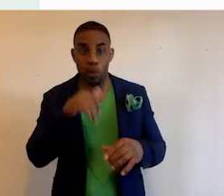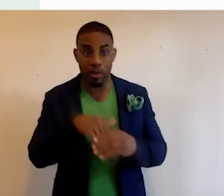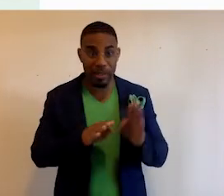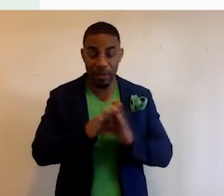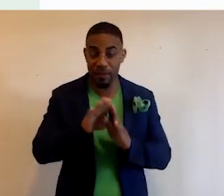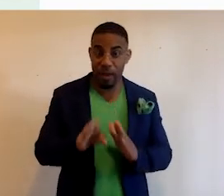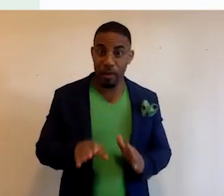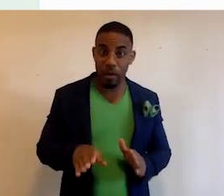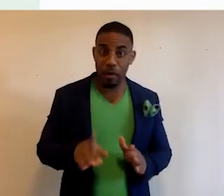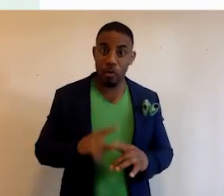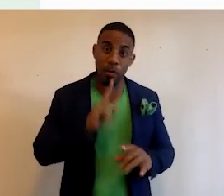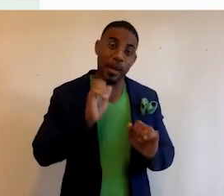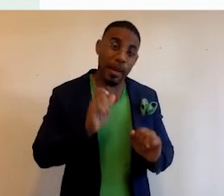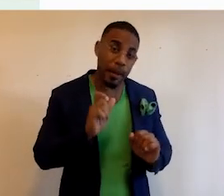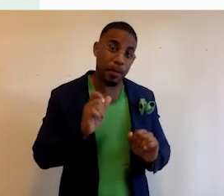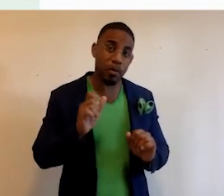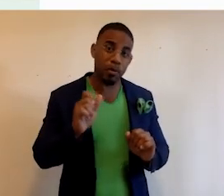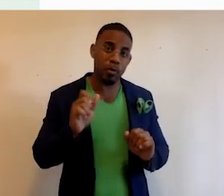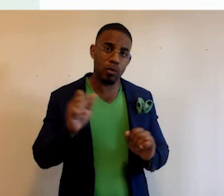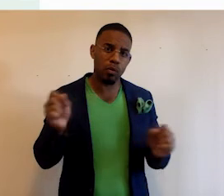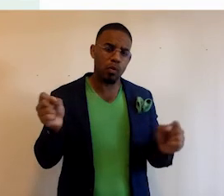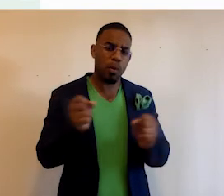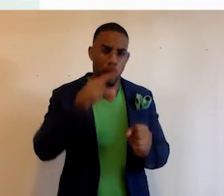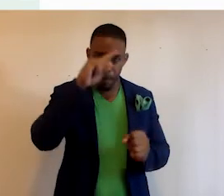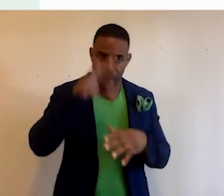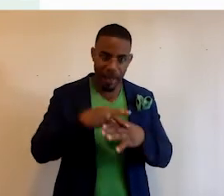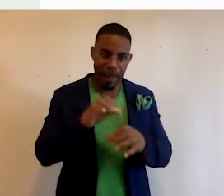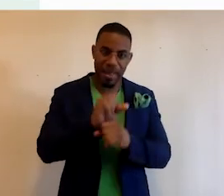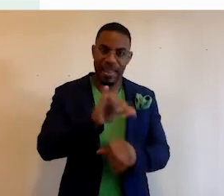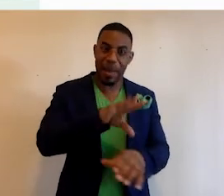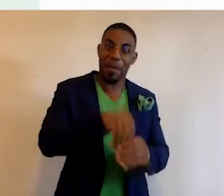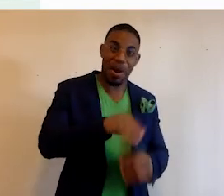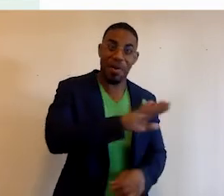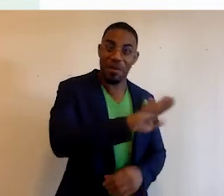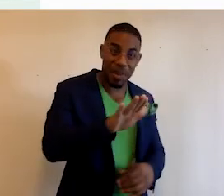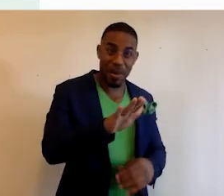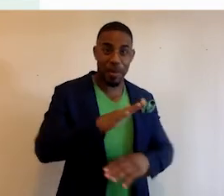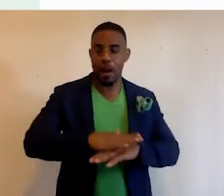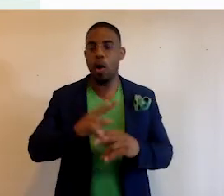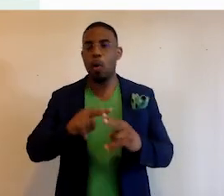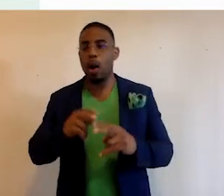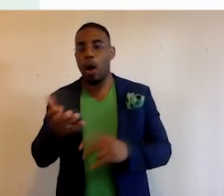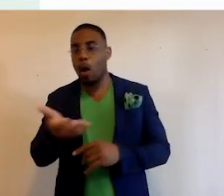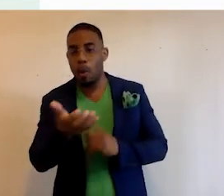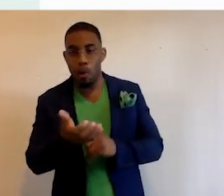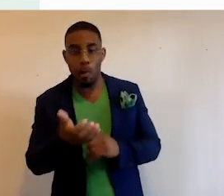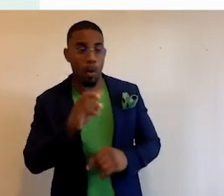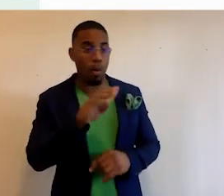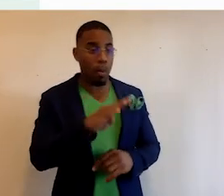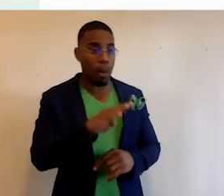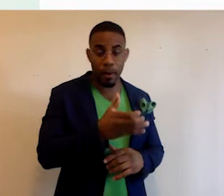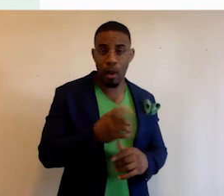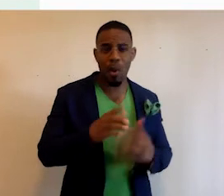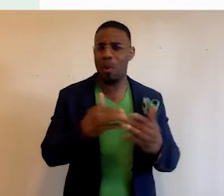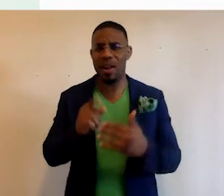developer to be able to pull Black content and make that a part of their platform, whether it's a mobile platform, web platform,